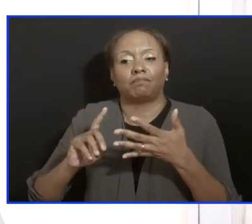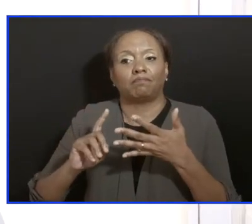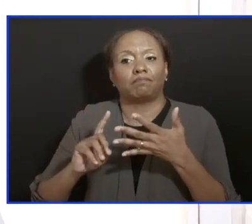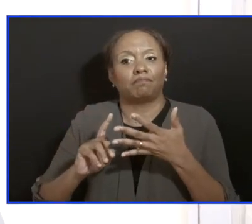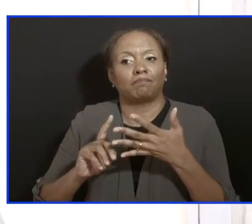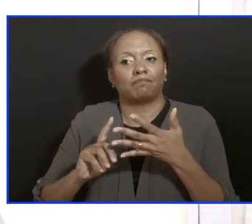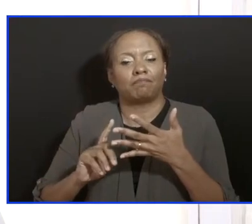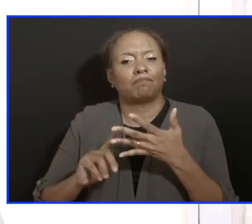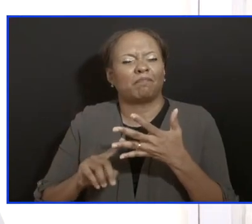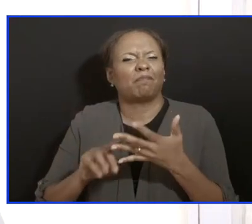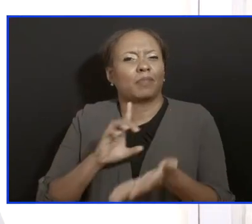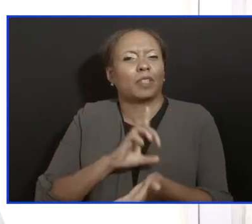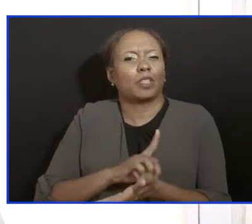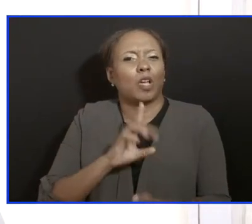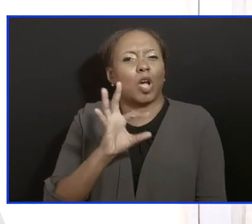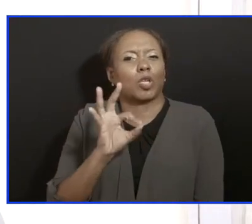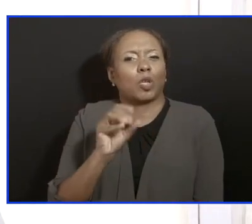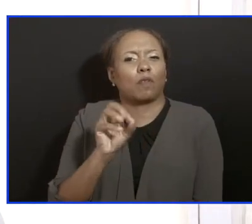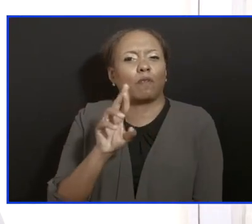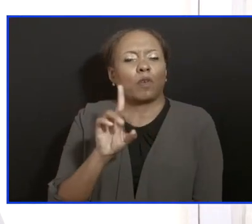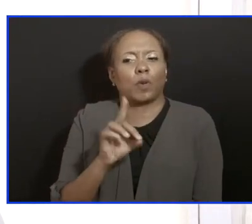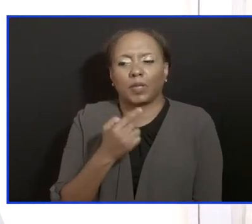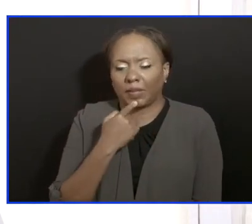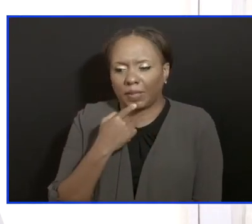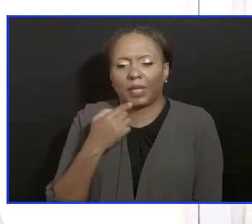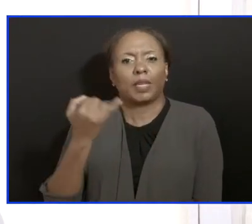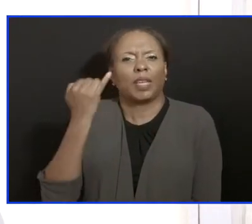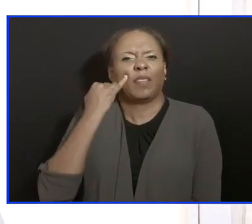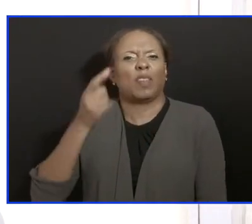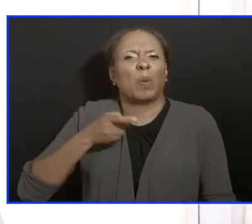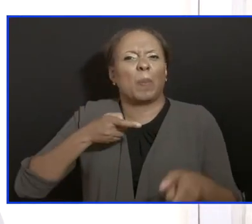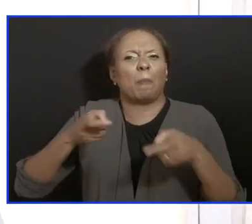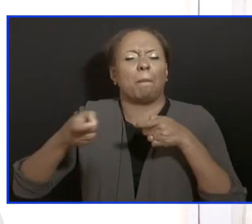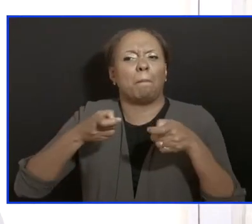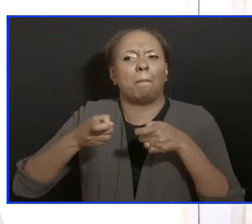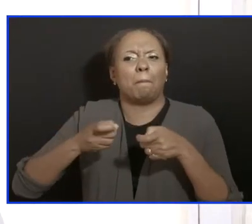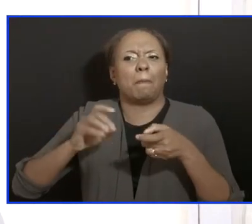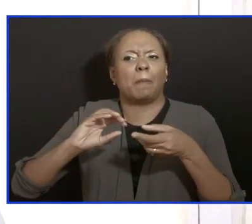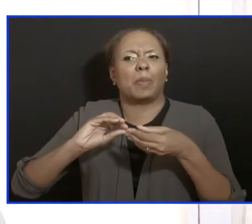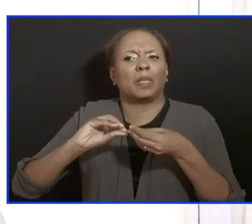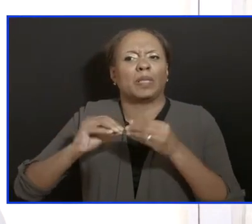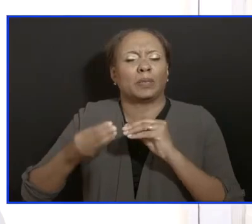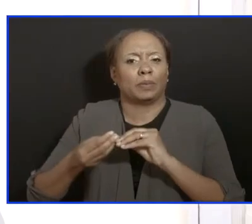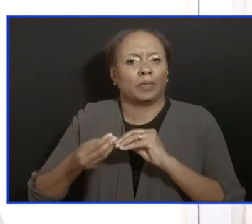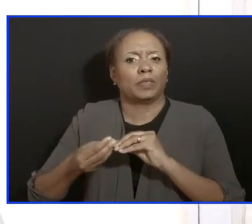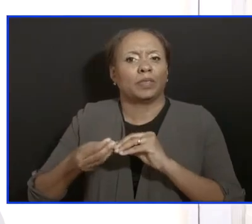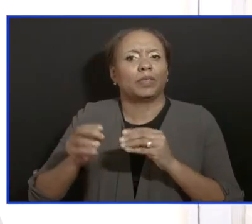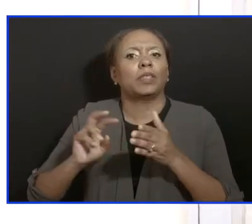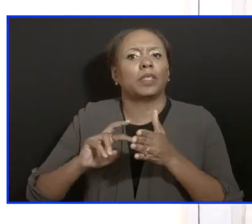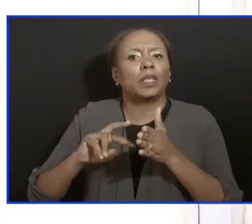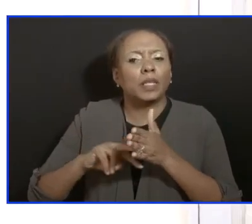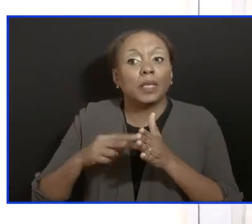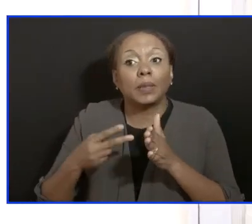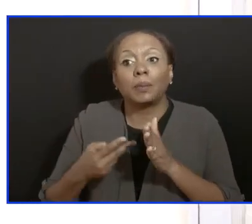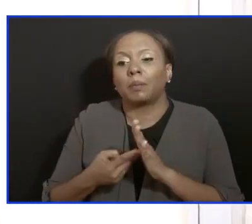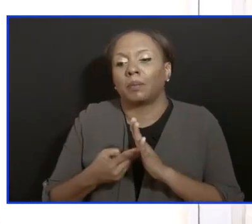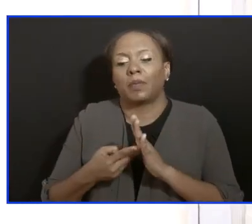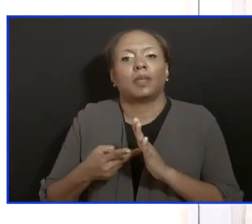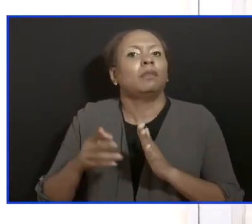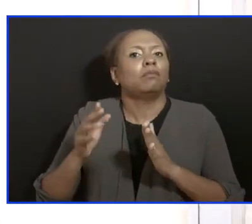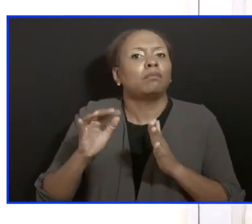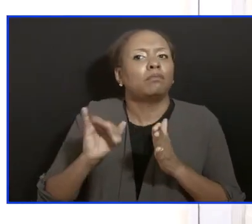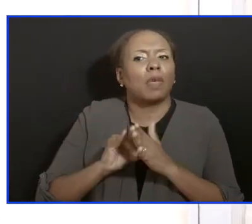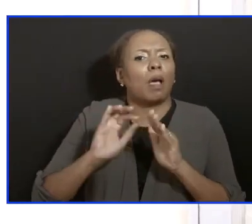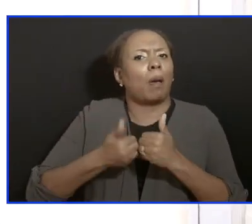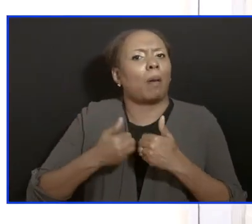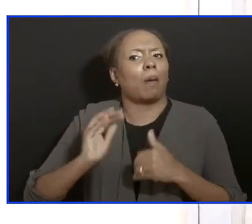as we can manage the numbers, especially among those who are unvaccinated, that is what will determine whether our health system